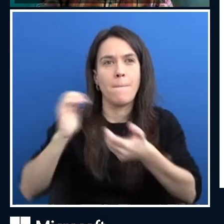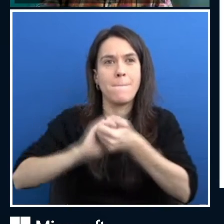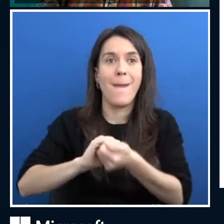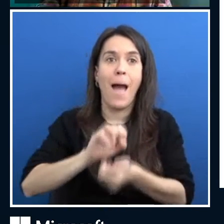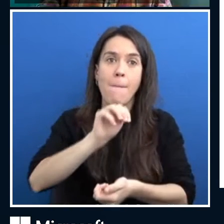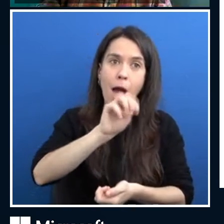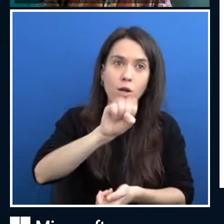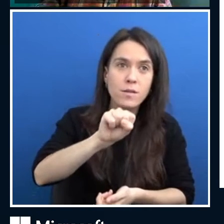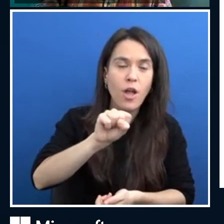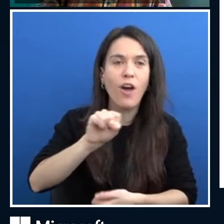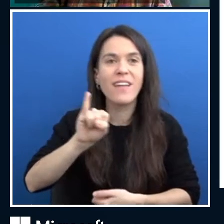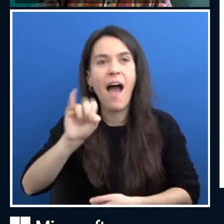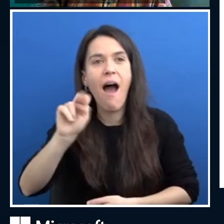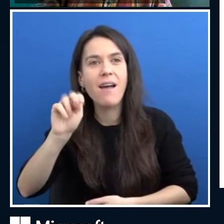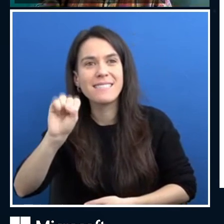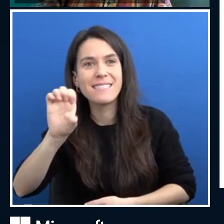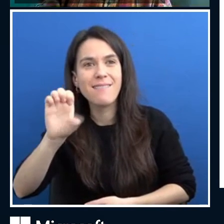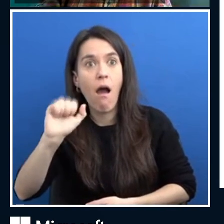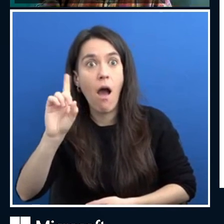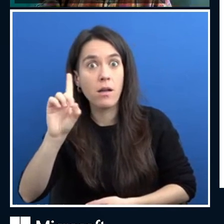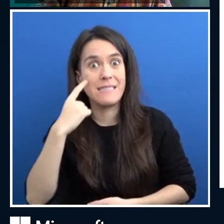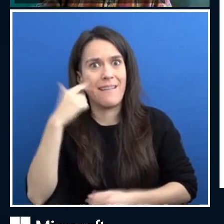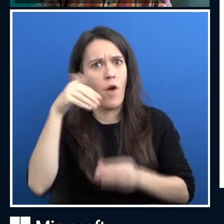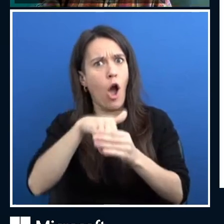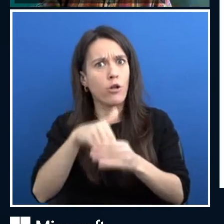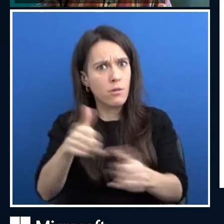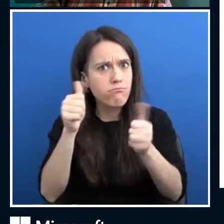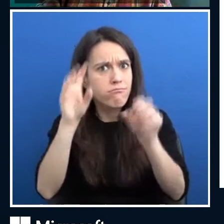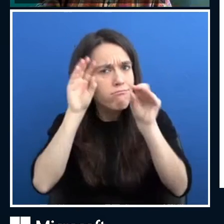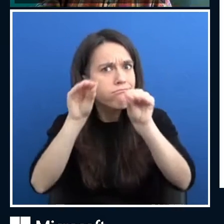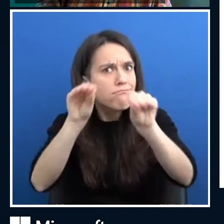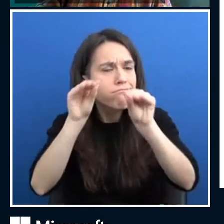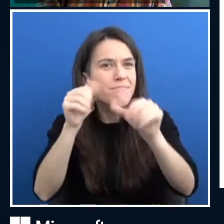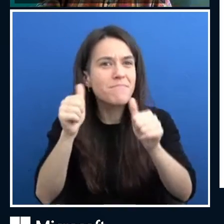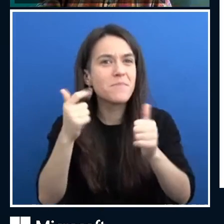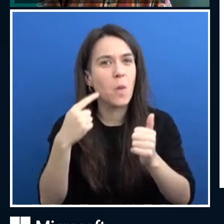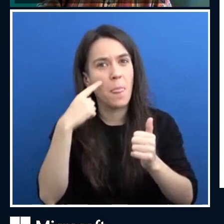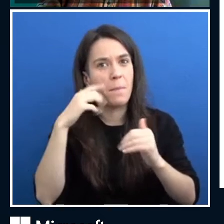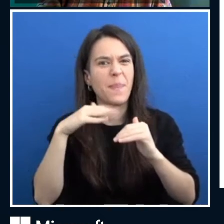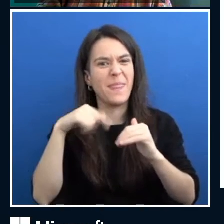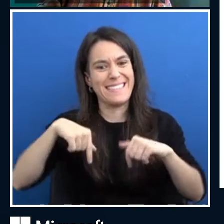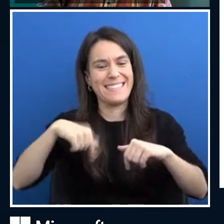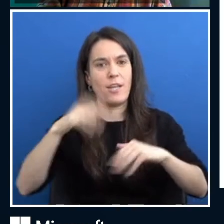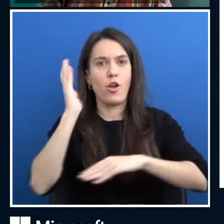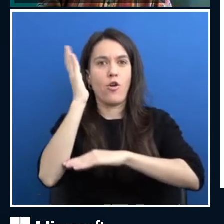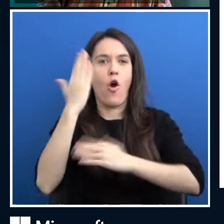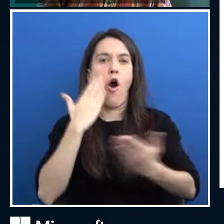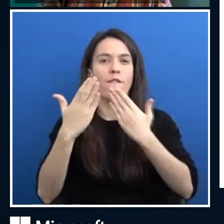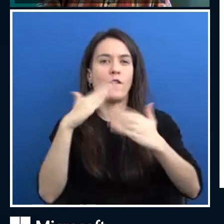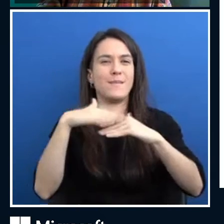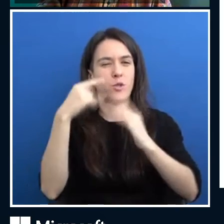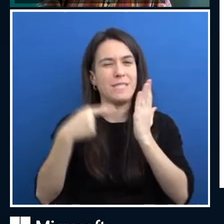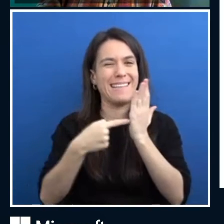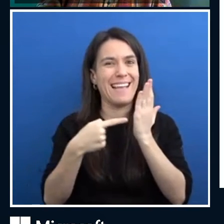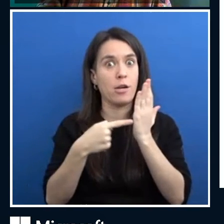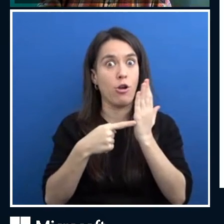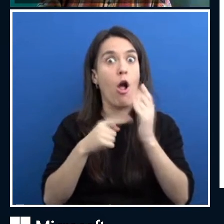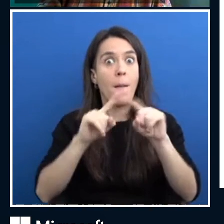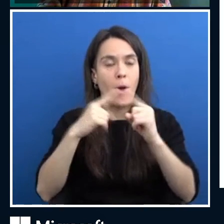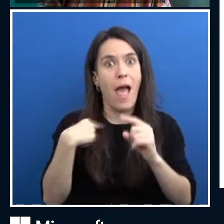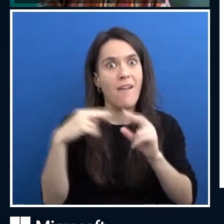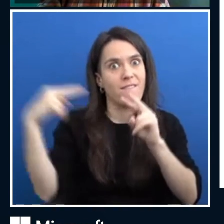content for you to learn from as well. So we're going to look at the technical approach in this conference. There is a great business perspective to be learned as well.